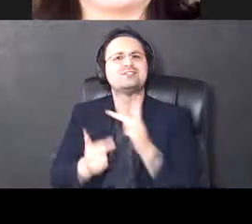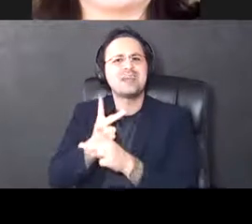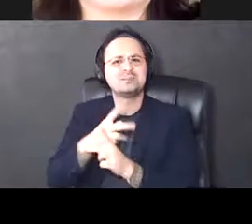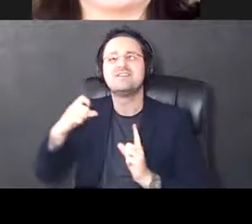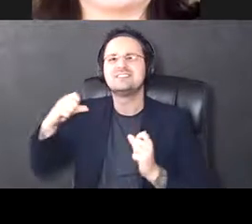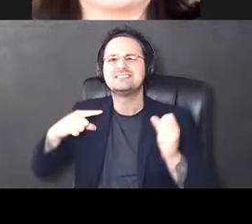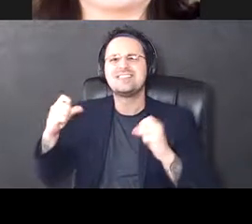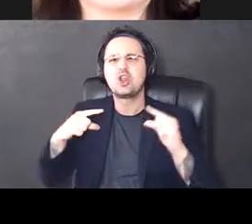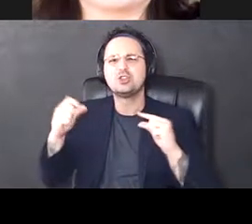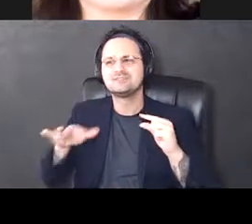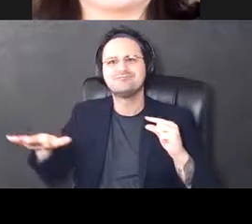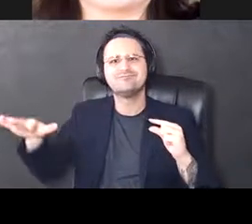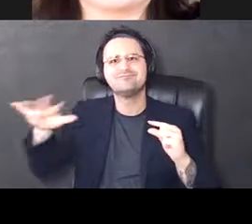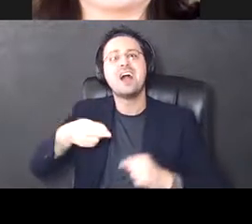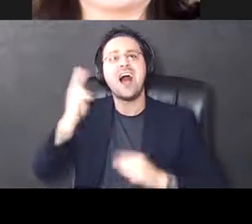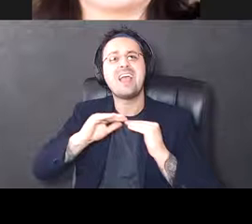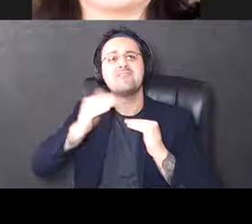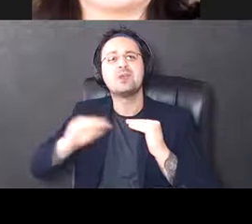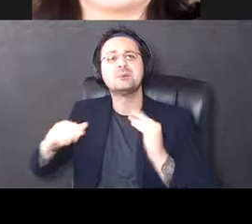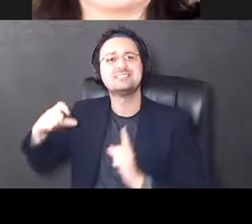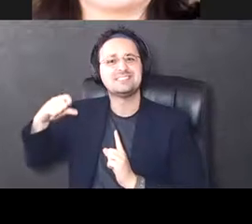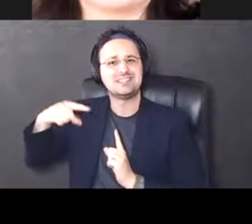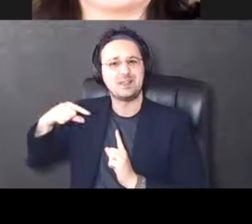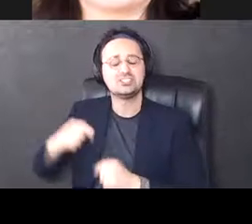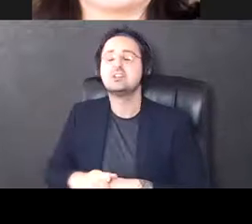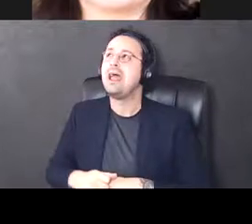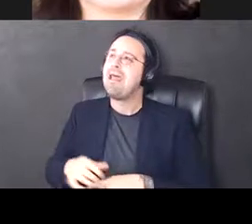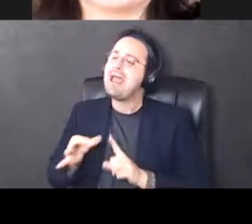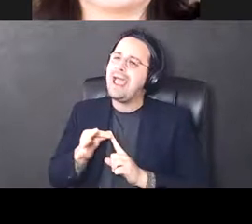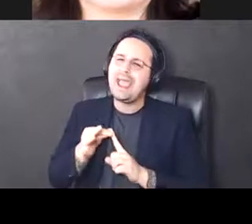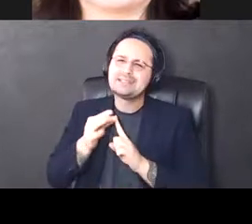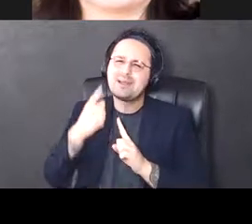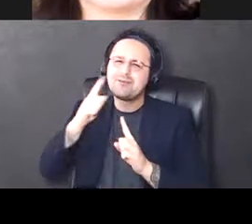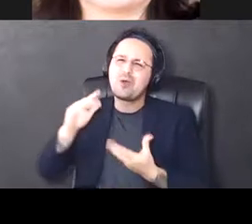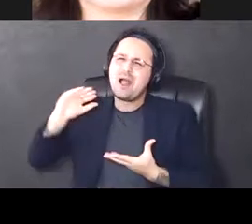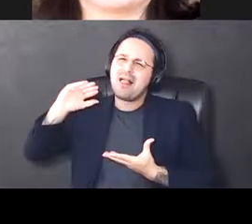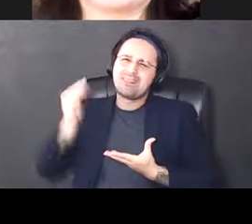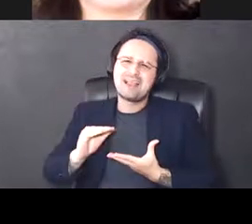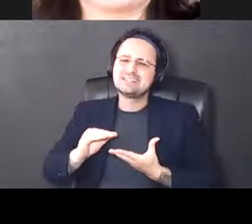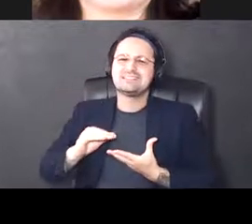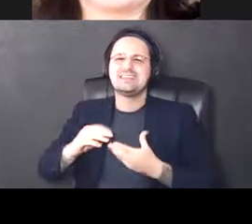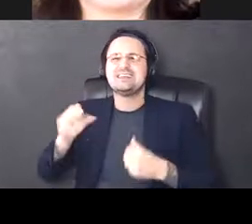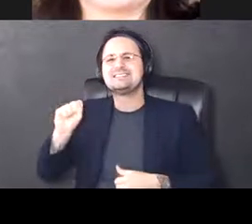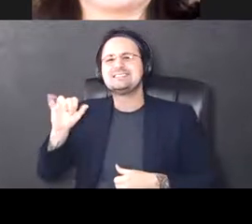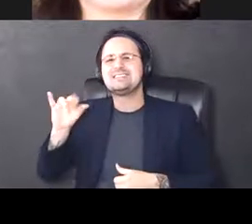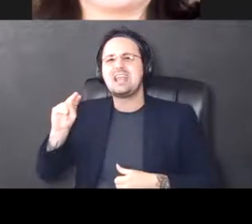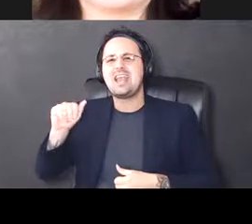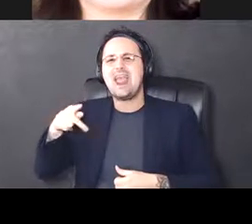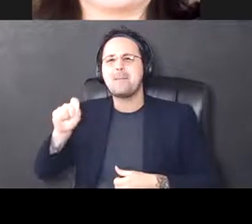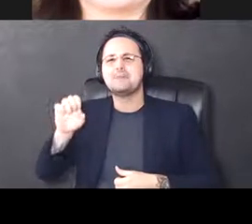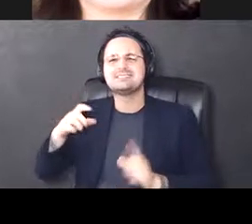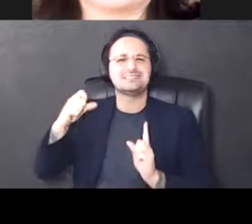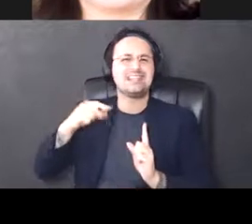that our high frequency stimulation does, except for in a much less synapse specific way. And so when we have